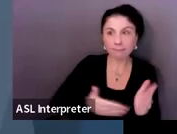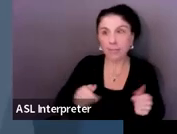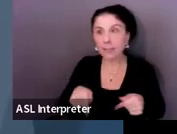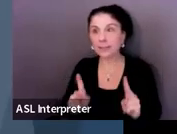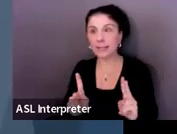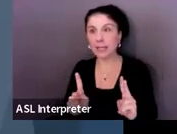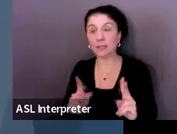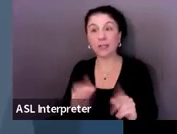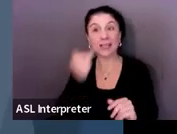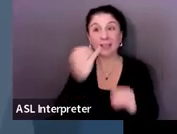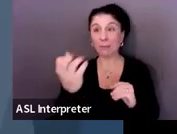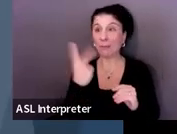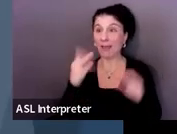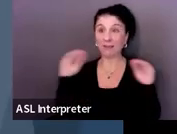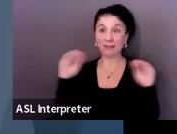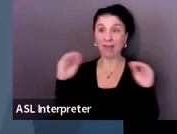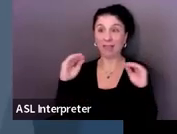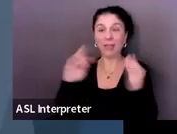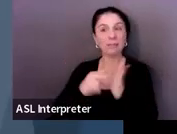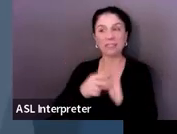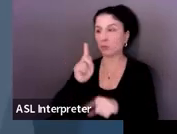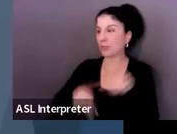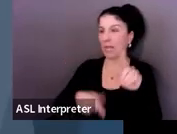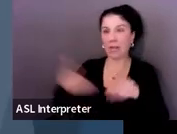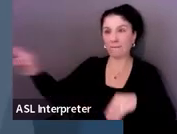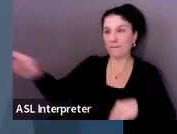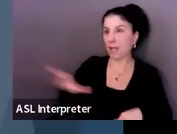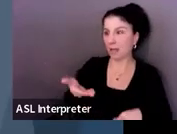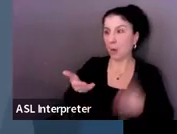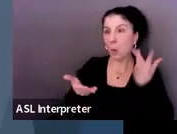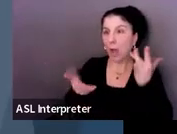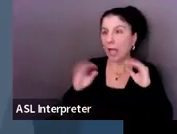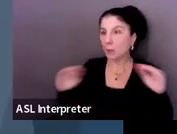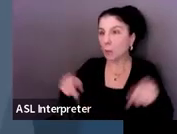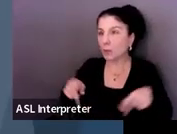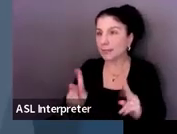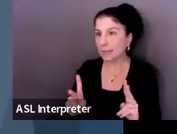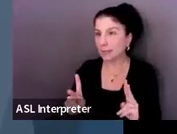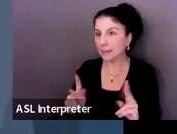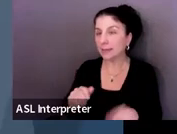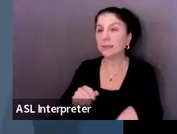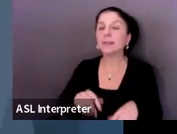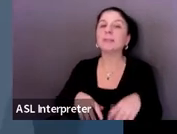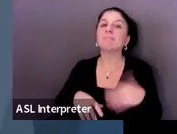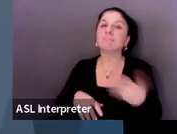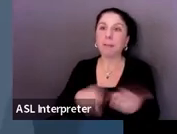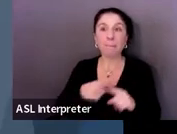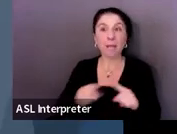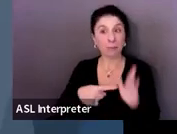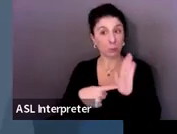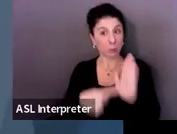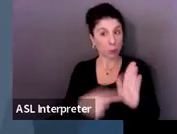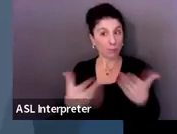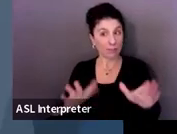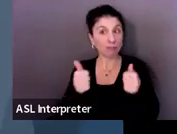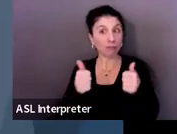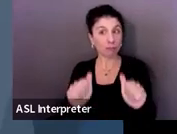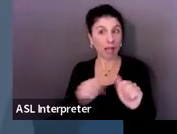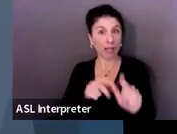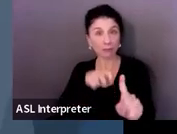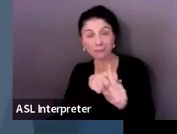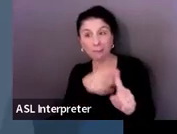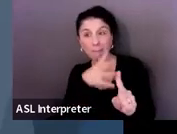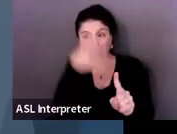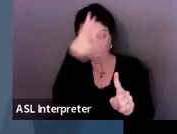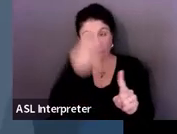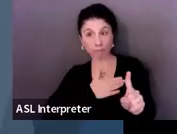don't invite them because you don't have parental consent. And that's okay, but you need to show that you attempted to get that